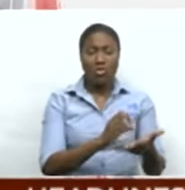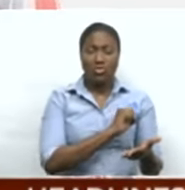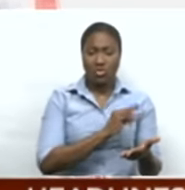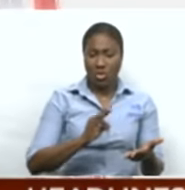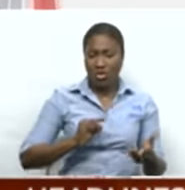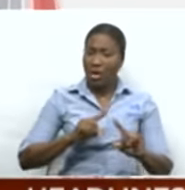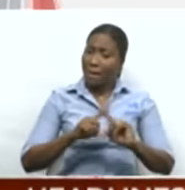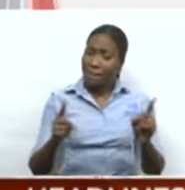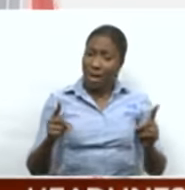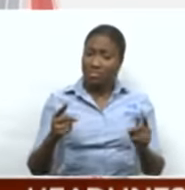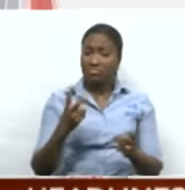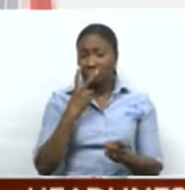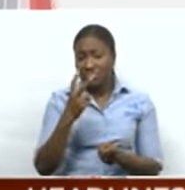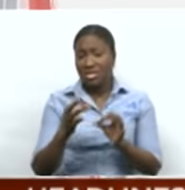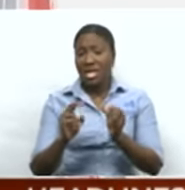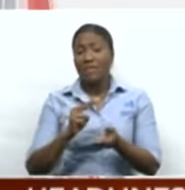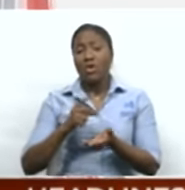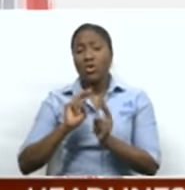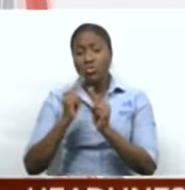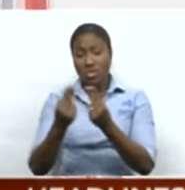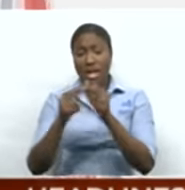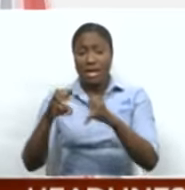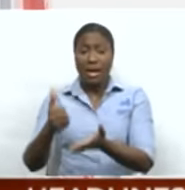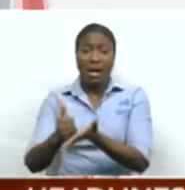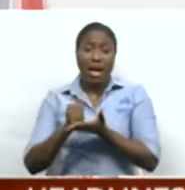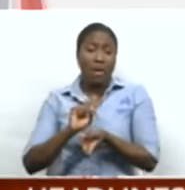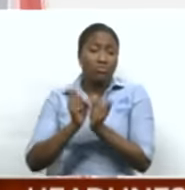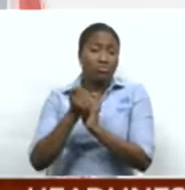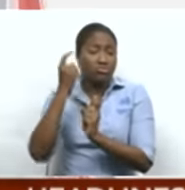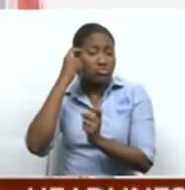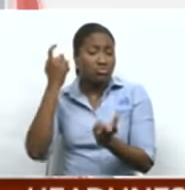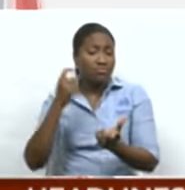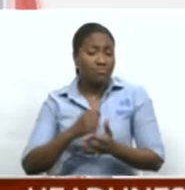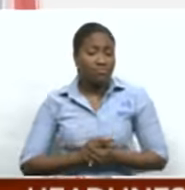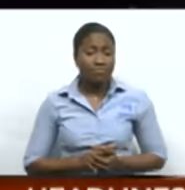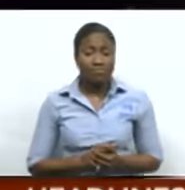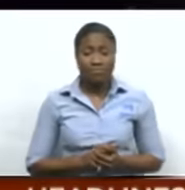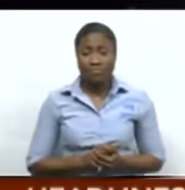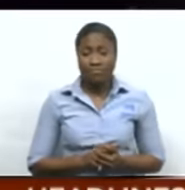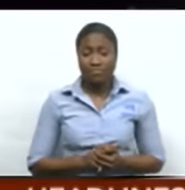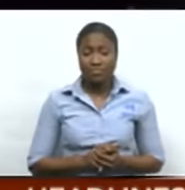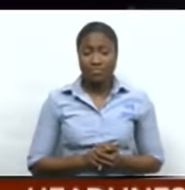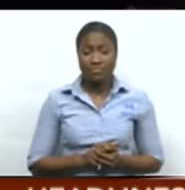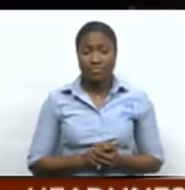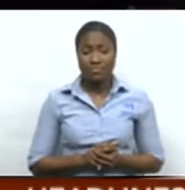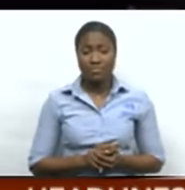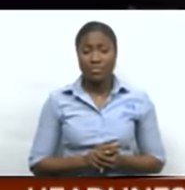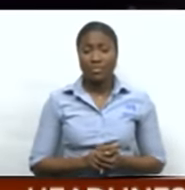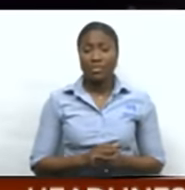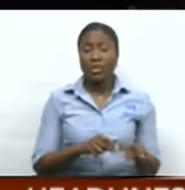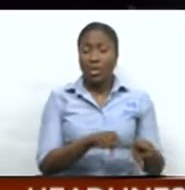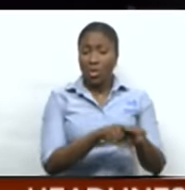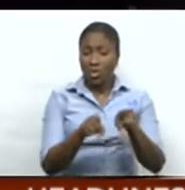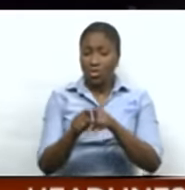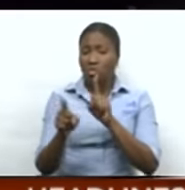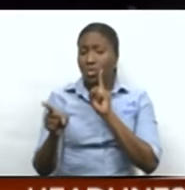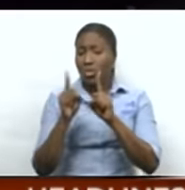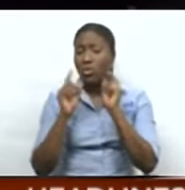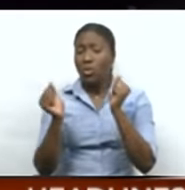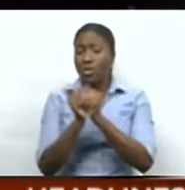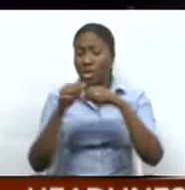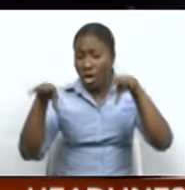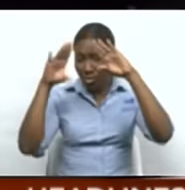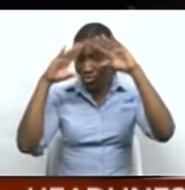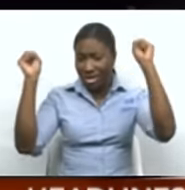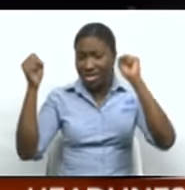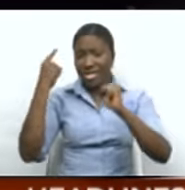are open for the union to convince them otherwise. Akash Samaru, CNC3 News. CNC3 News also spoke with president of the